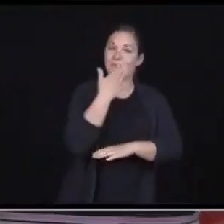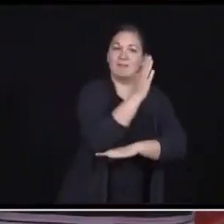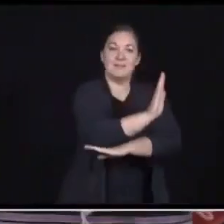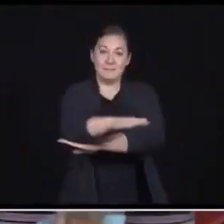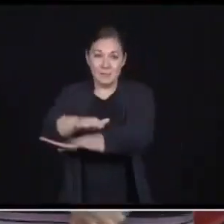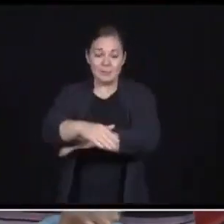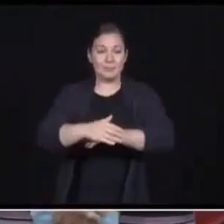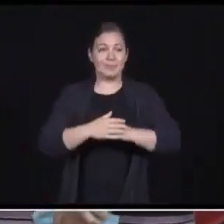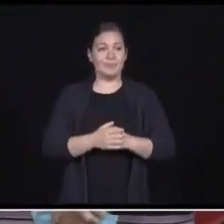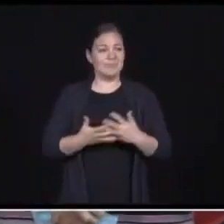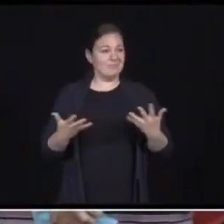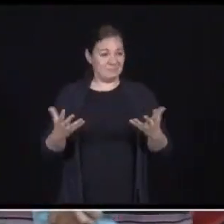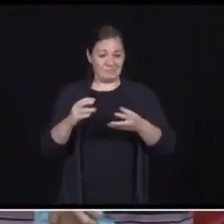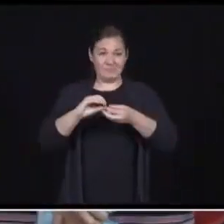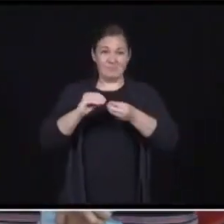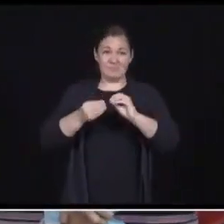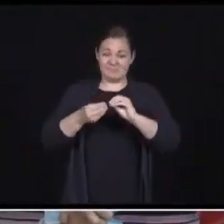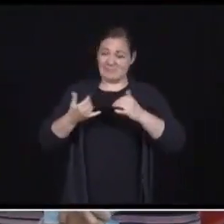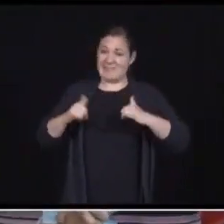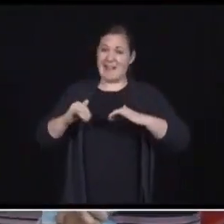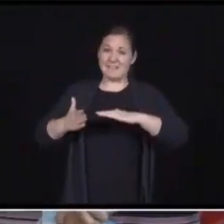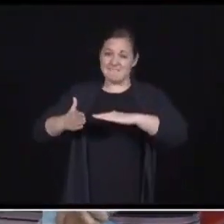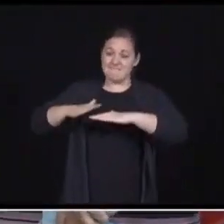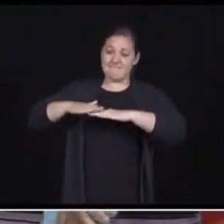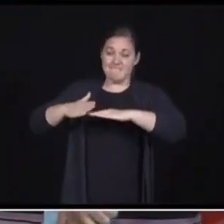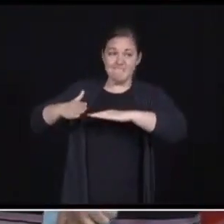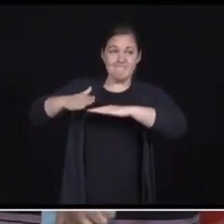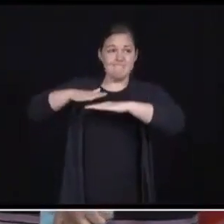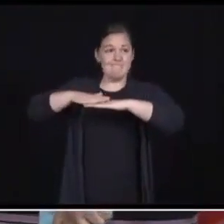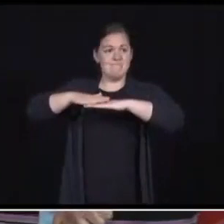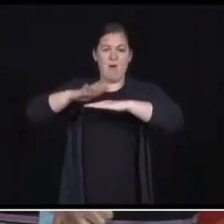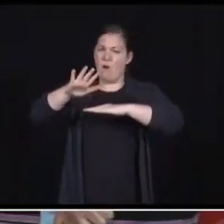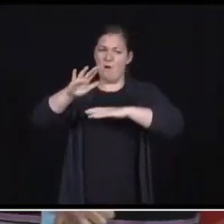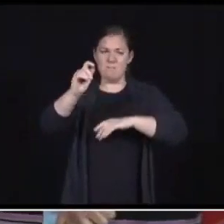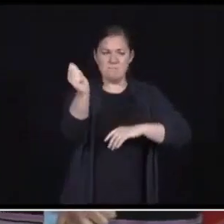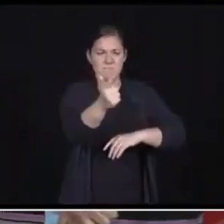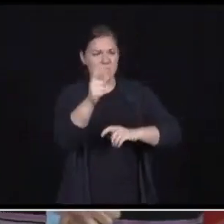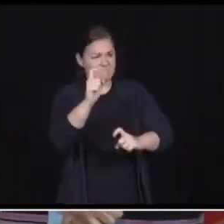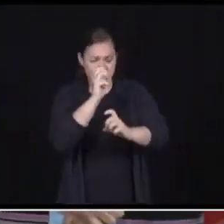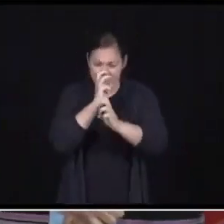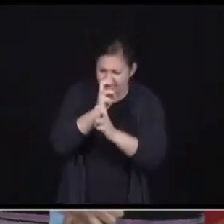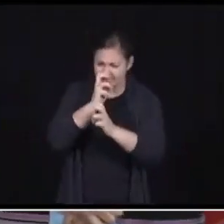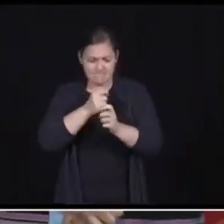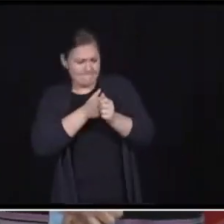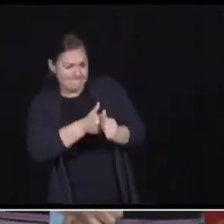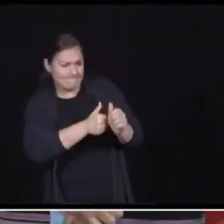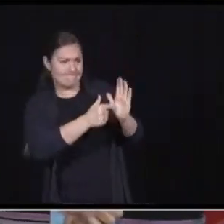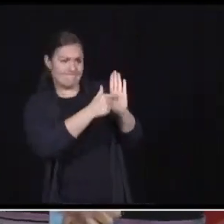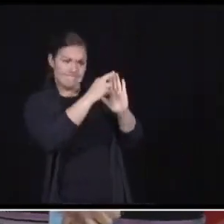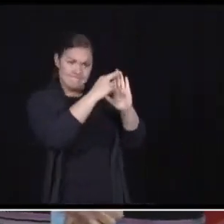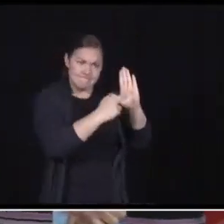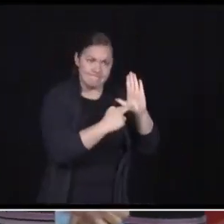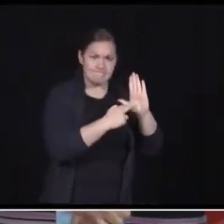With the case numbers on the rise, we all have to stay vigilant because we all have a role to play.